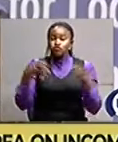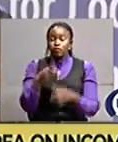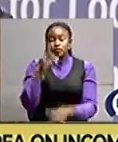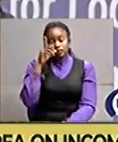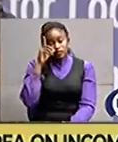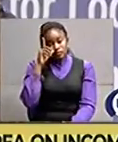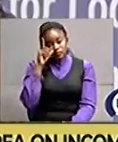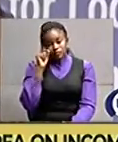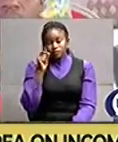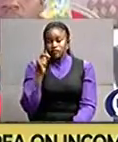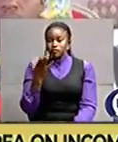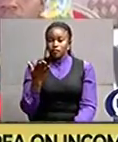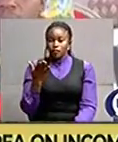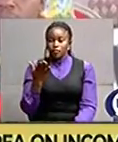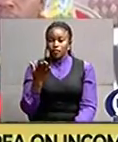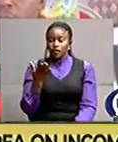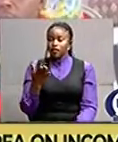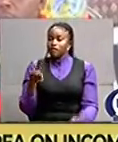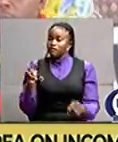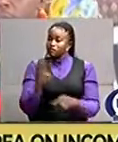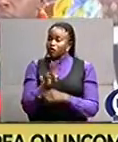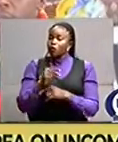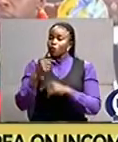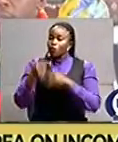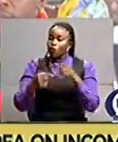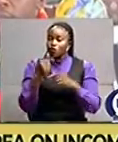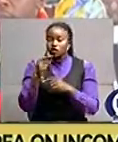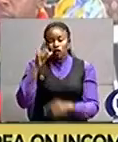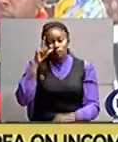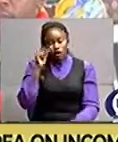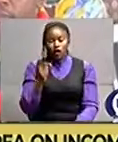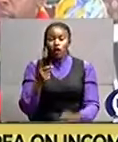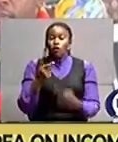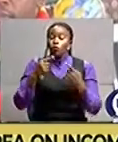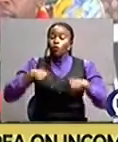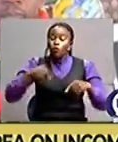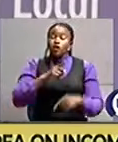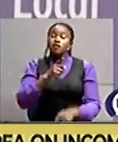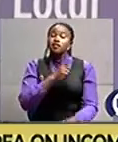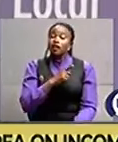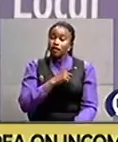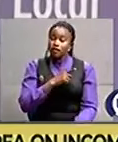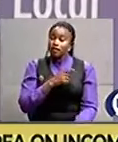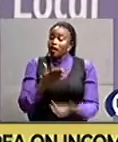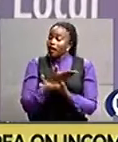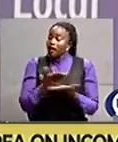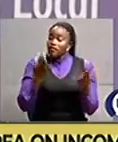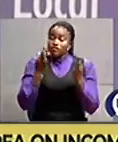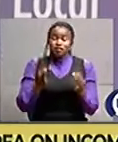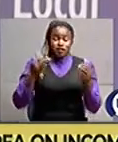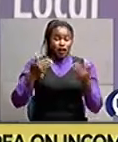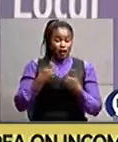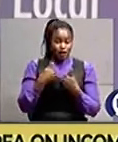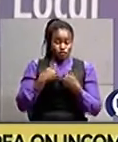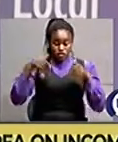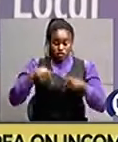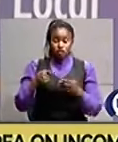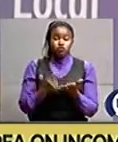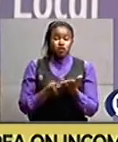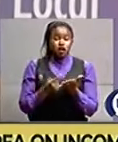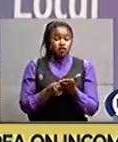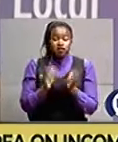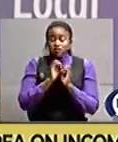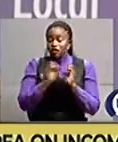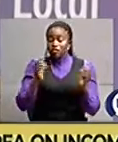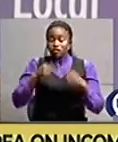in swahili clara sana we are lucky we have got everything here in uganda there is nothing that we do